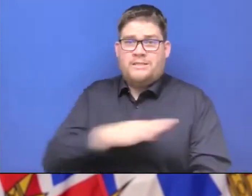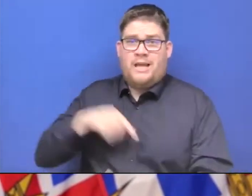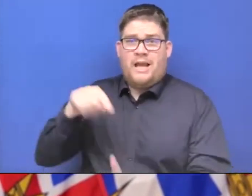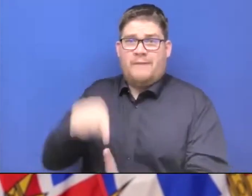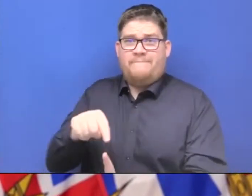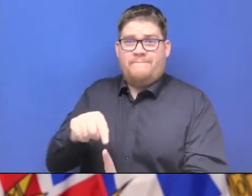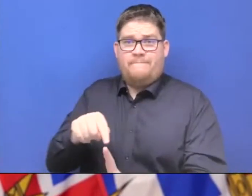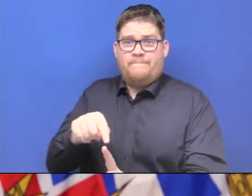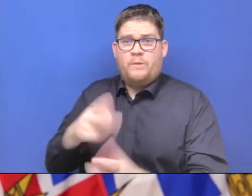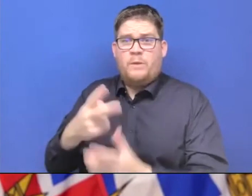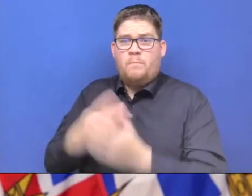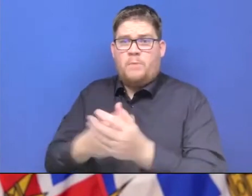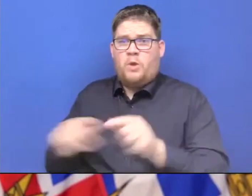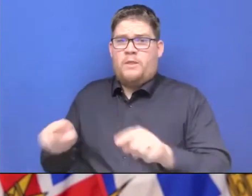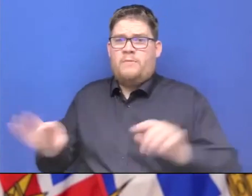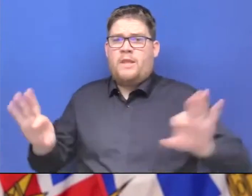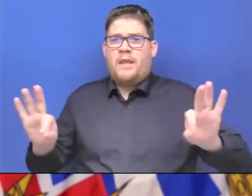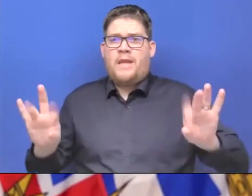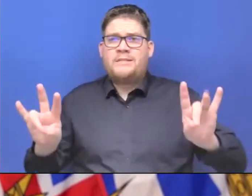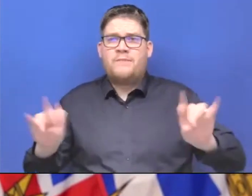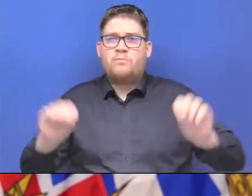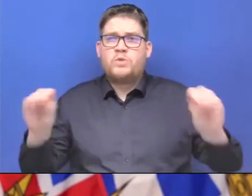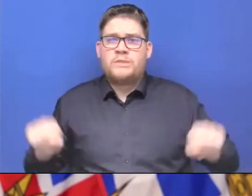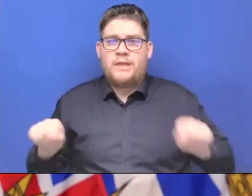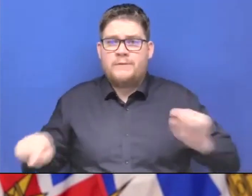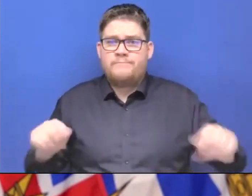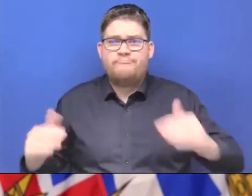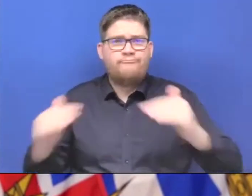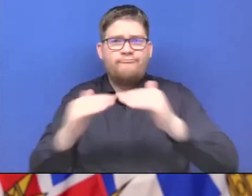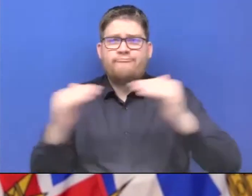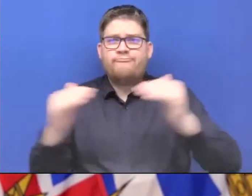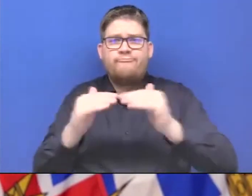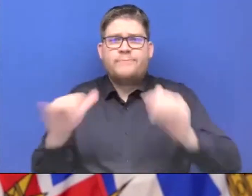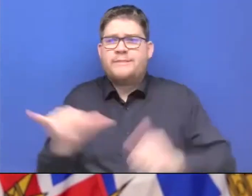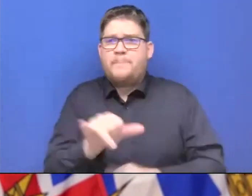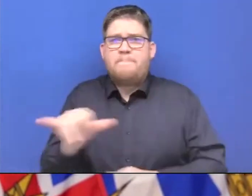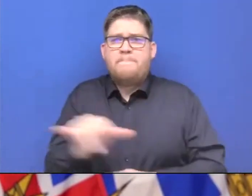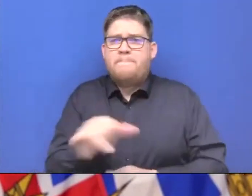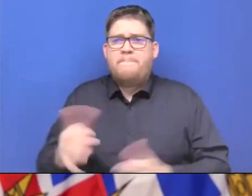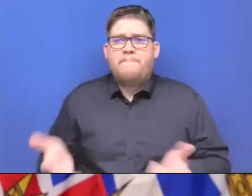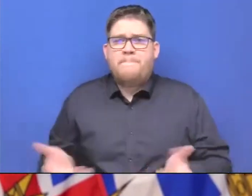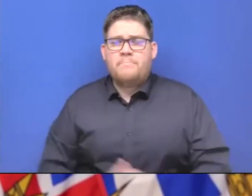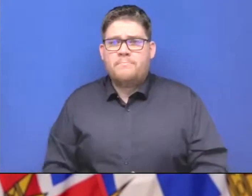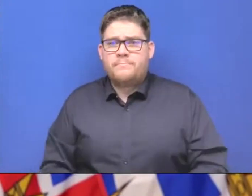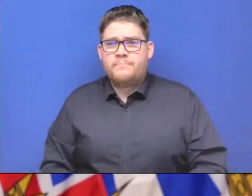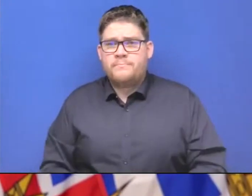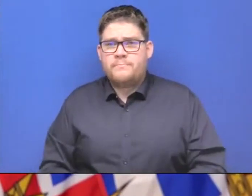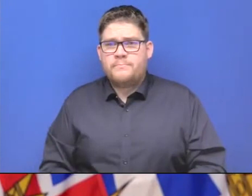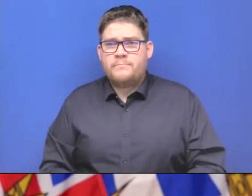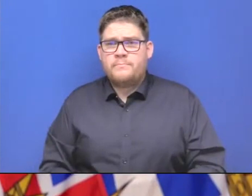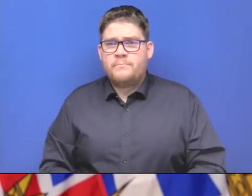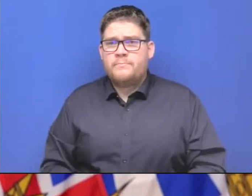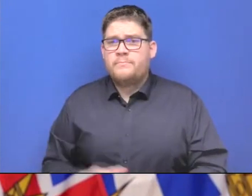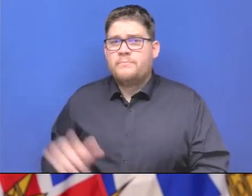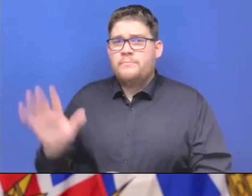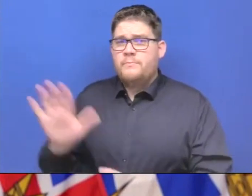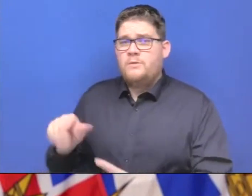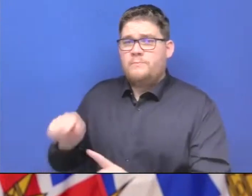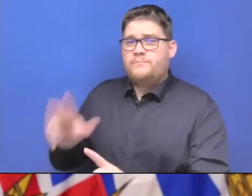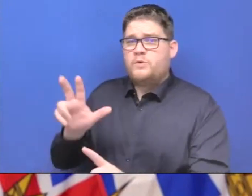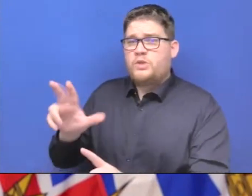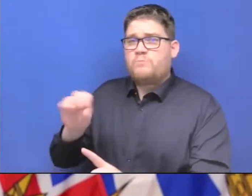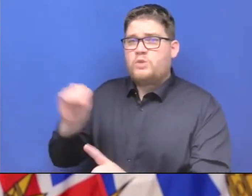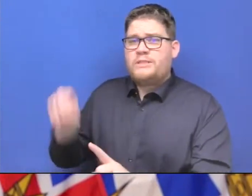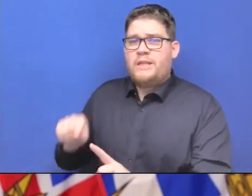% is not significant. So if you look at the number of people across the categories, it's about 3%, and there isn't very much variation